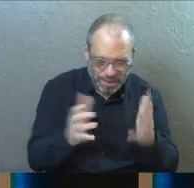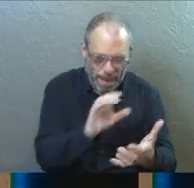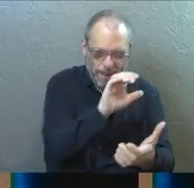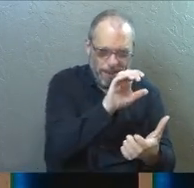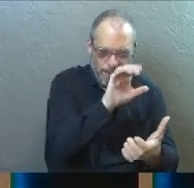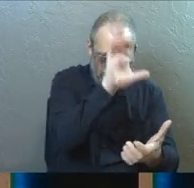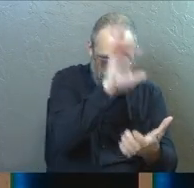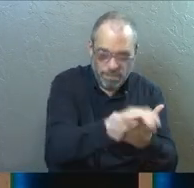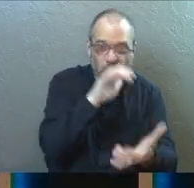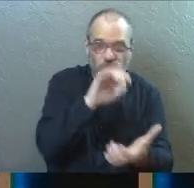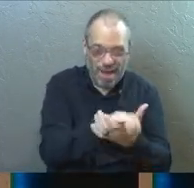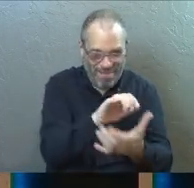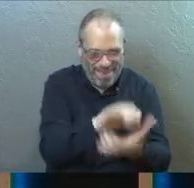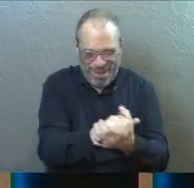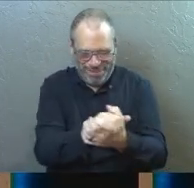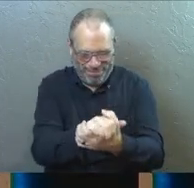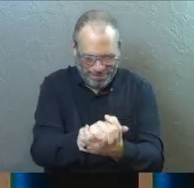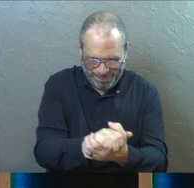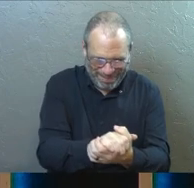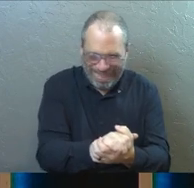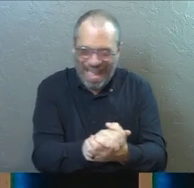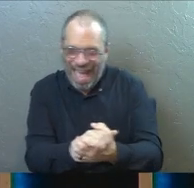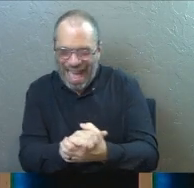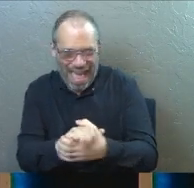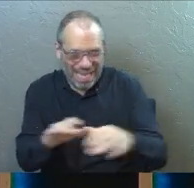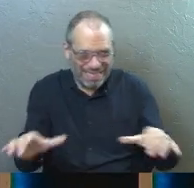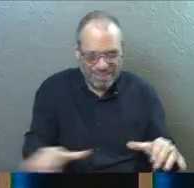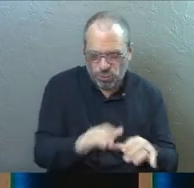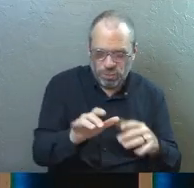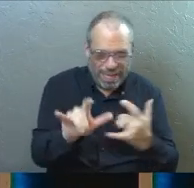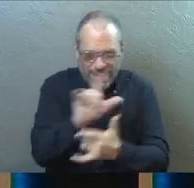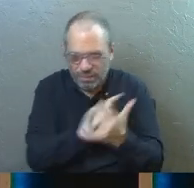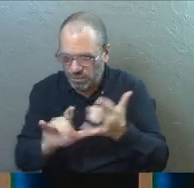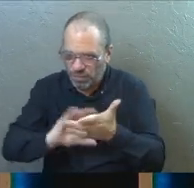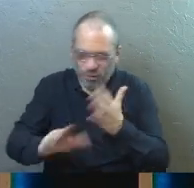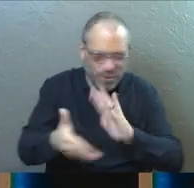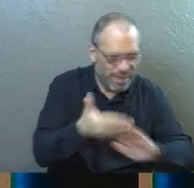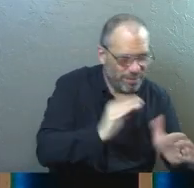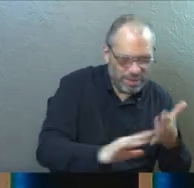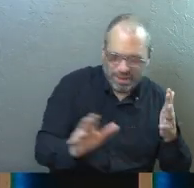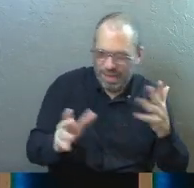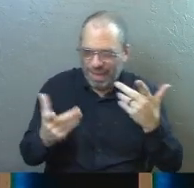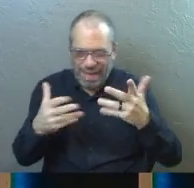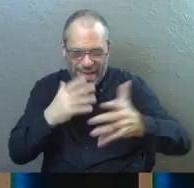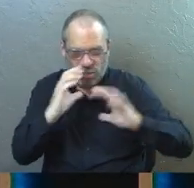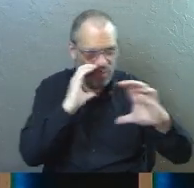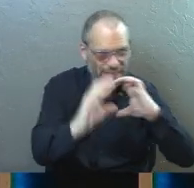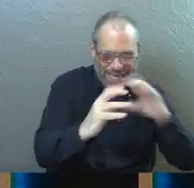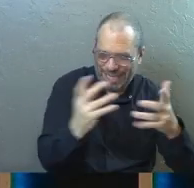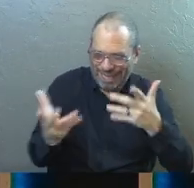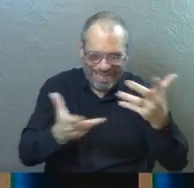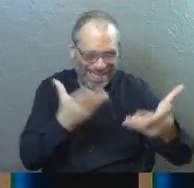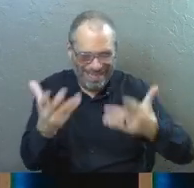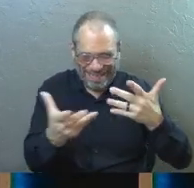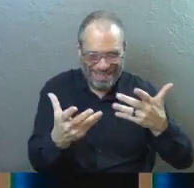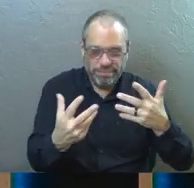Married couples getting married and they don't know how to do intimacy, don't know how to do forgiveness, don't know how to do communication.